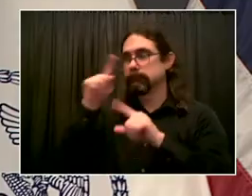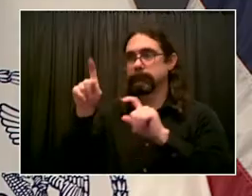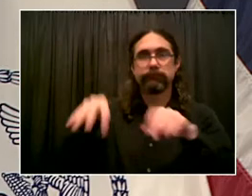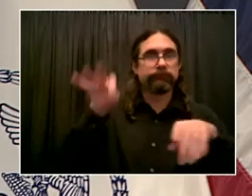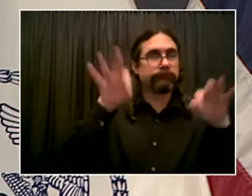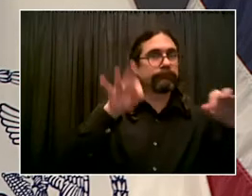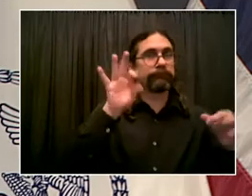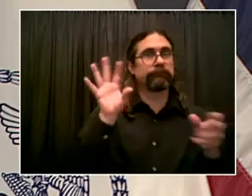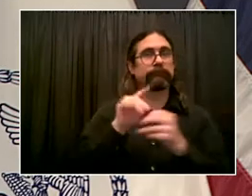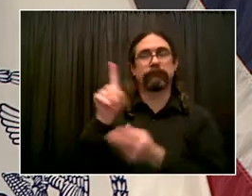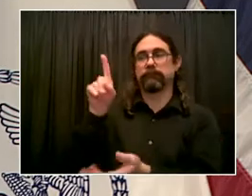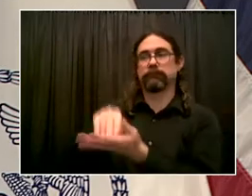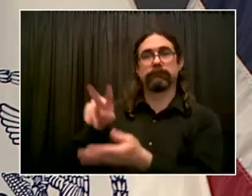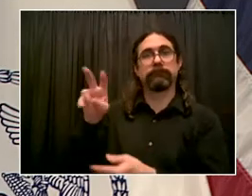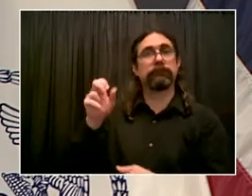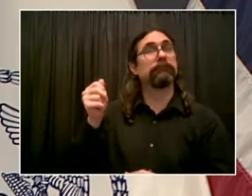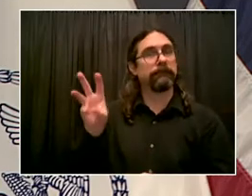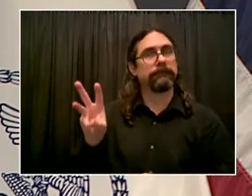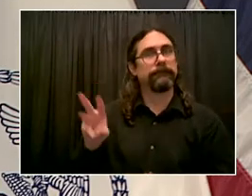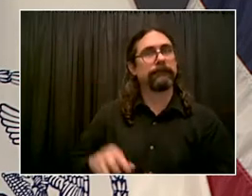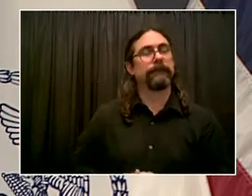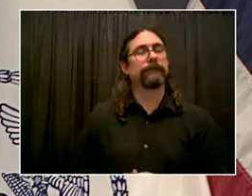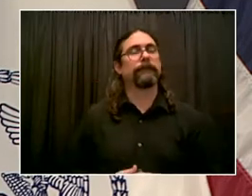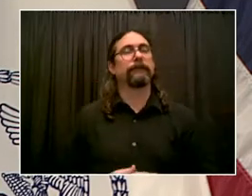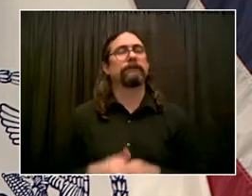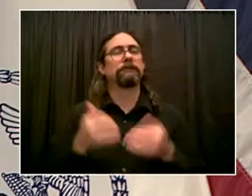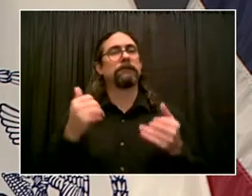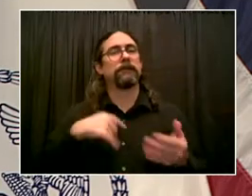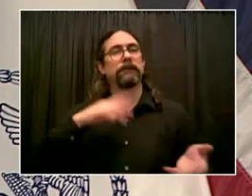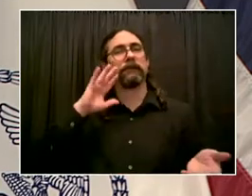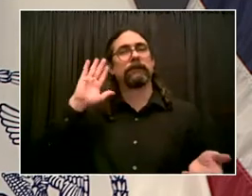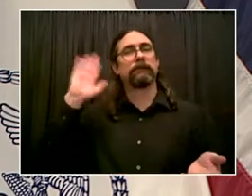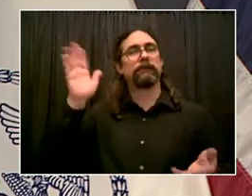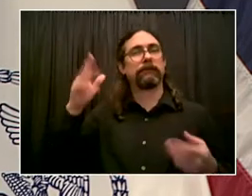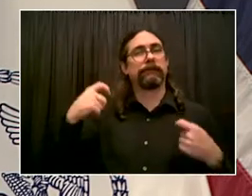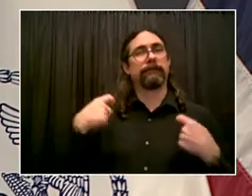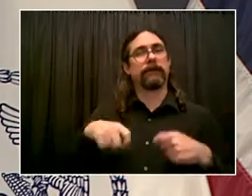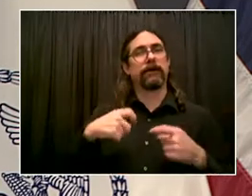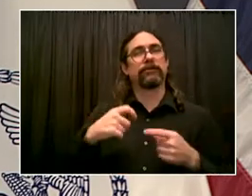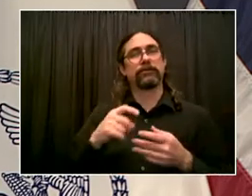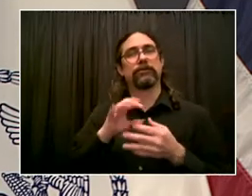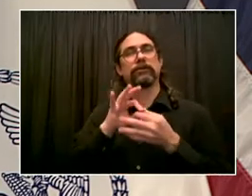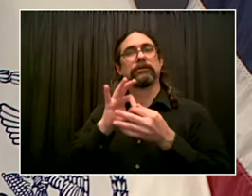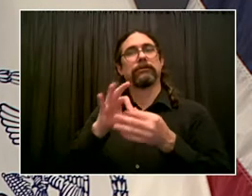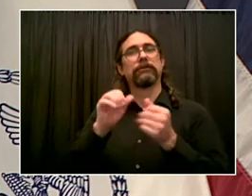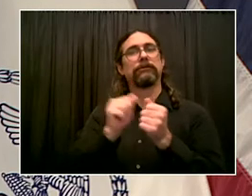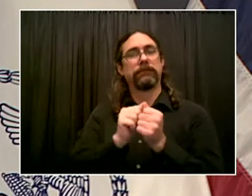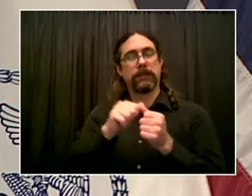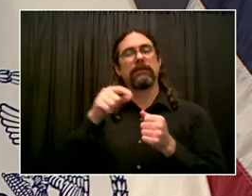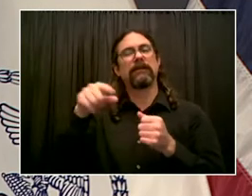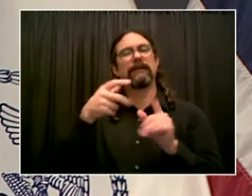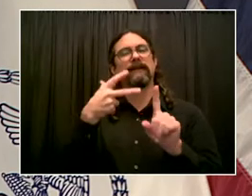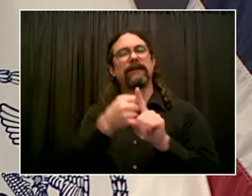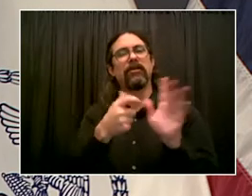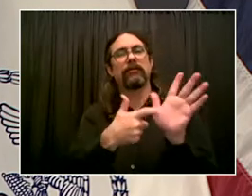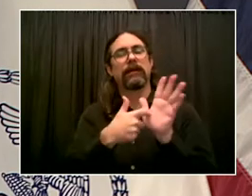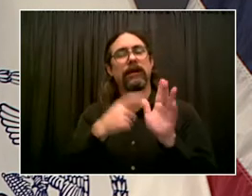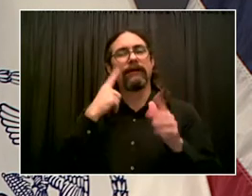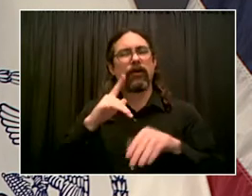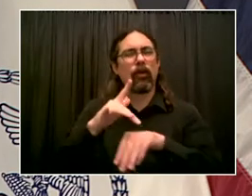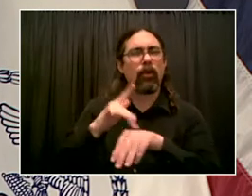mandate for child care employees. Sabemos que los mandatos de las vacunas